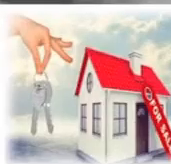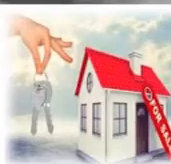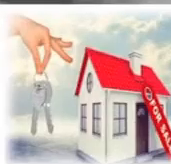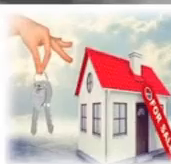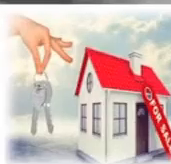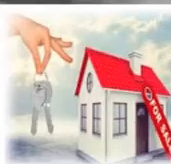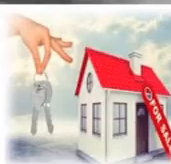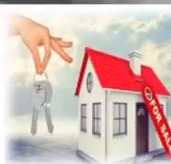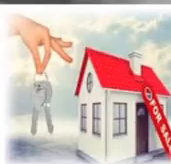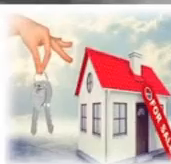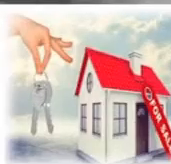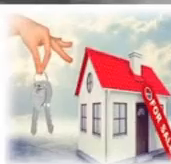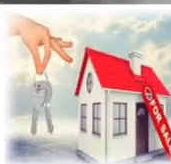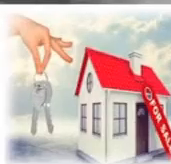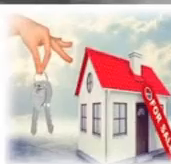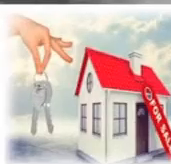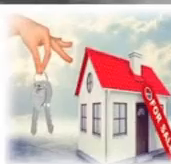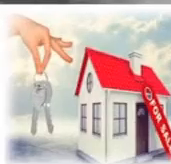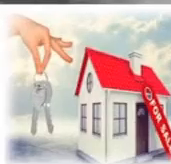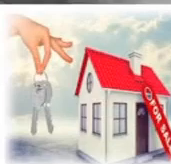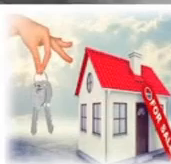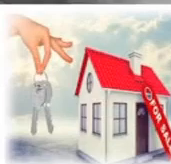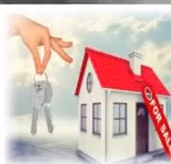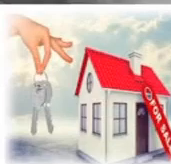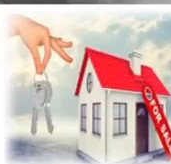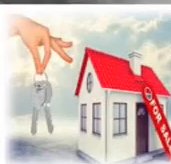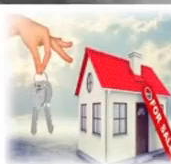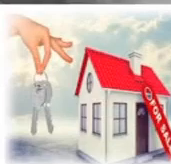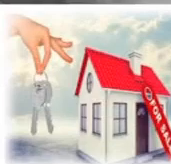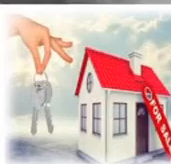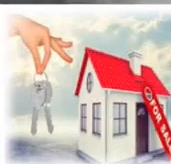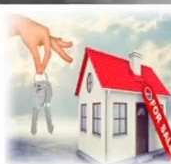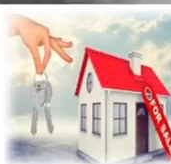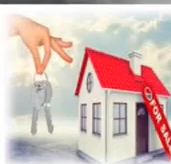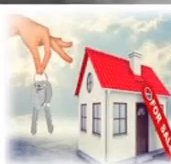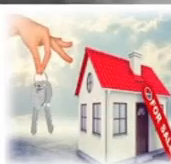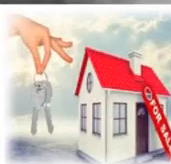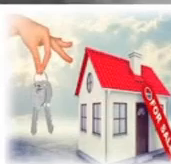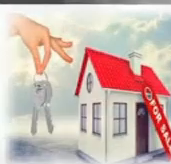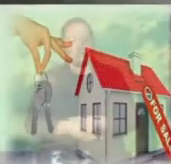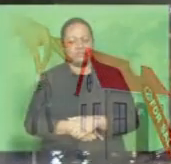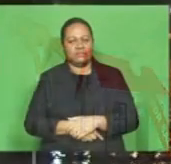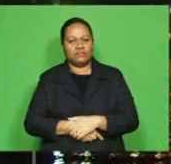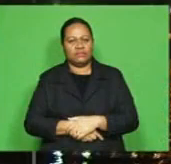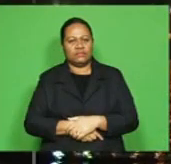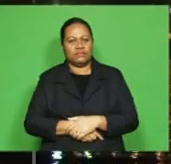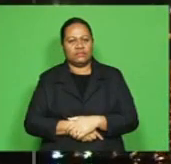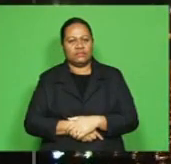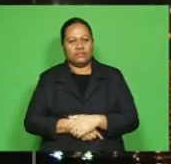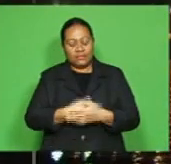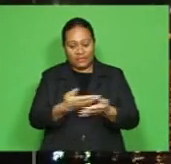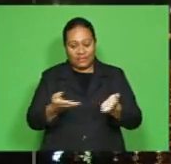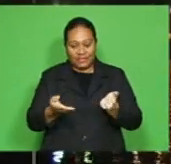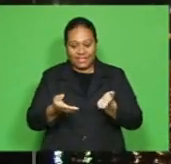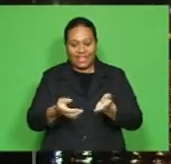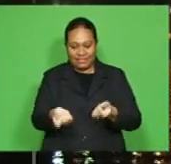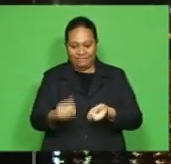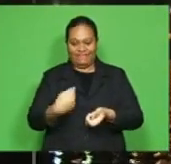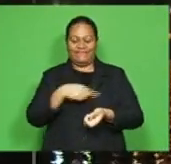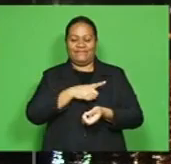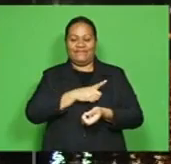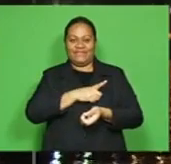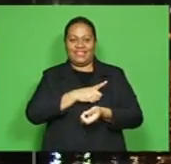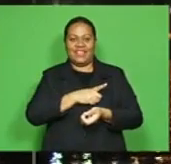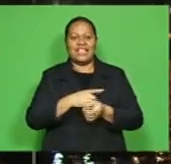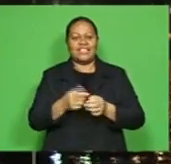is it a good time to invest in real estate? Visit our FBC website to answer. And you can send us newsworthy pictures